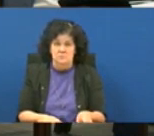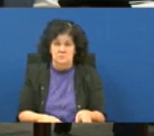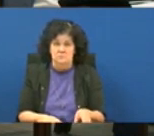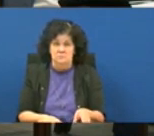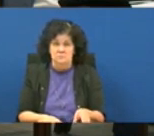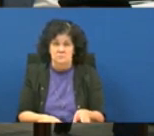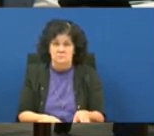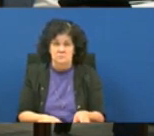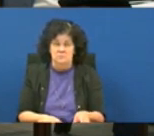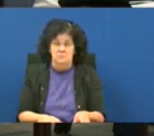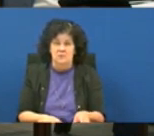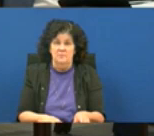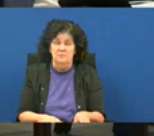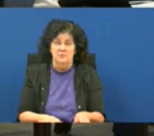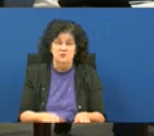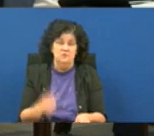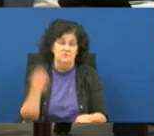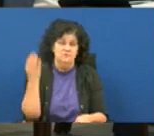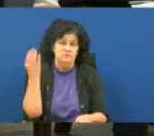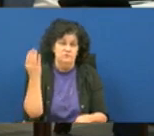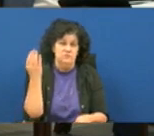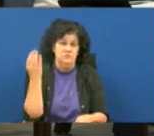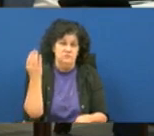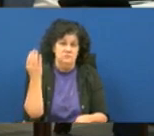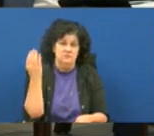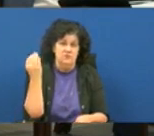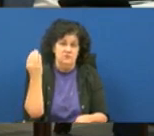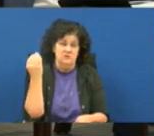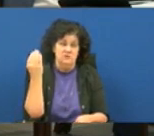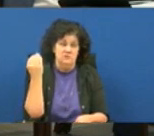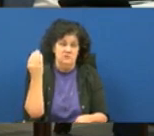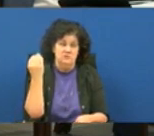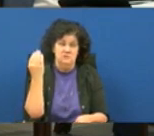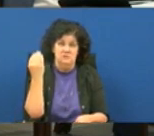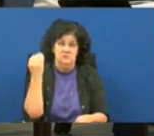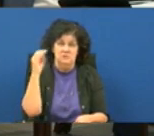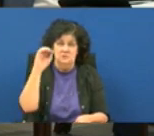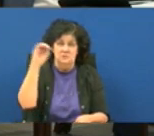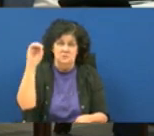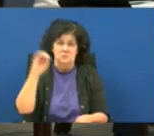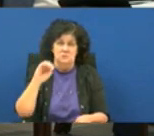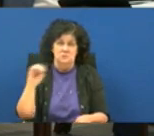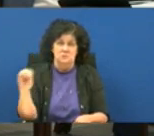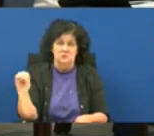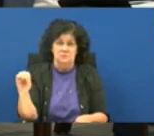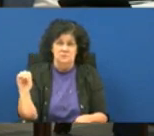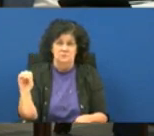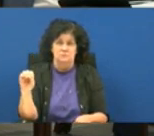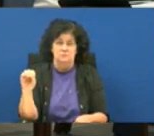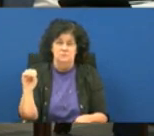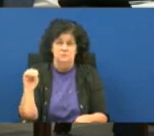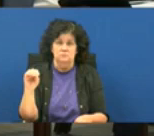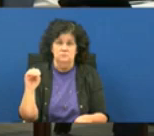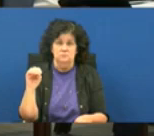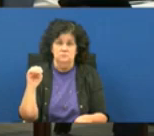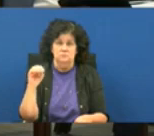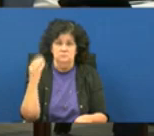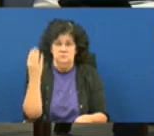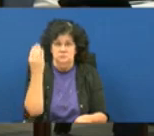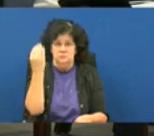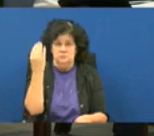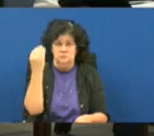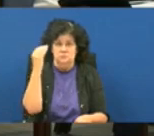fourteen percent okay so that that hard number of fourteen percent is